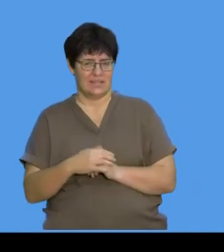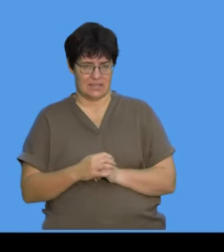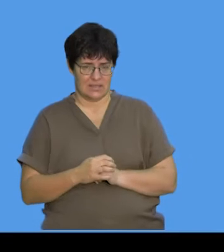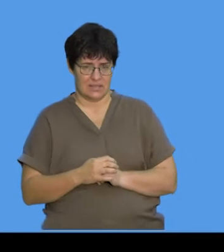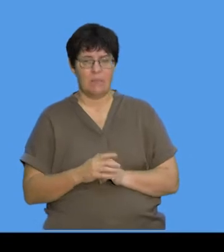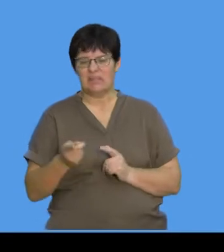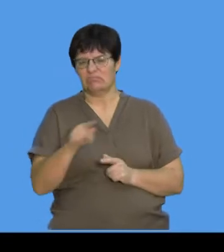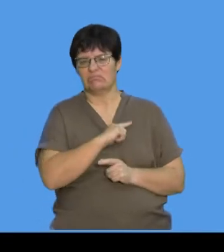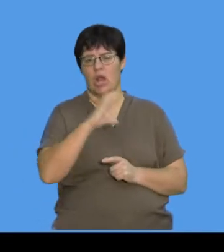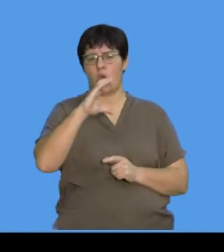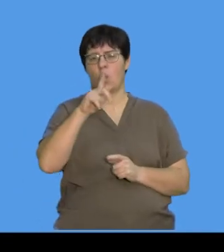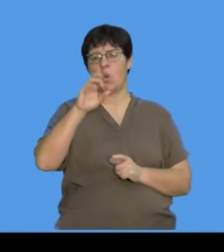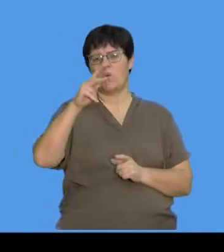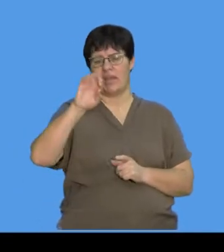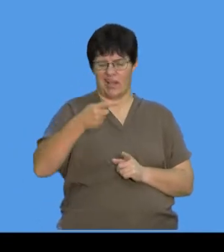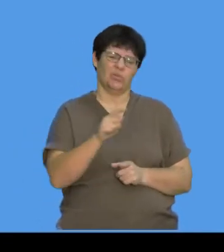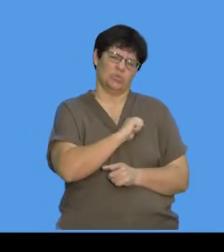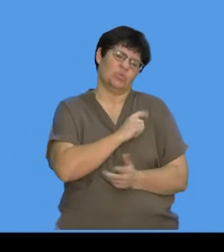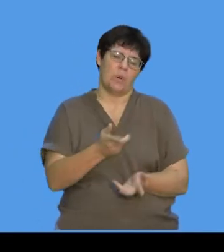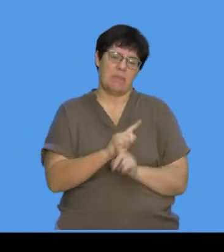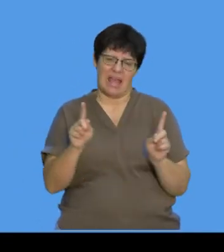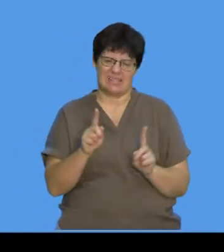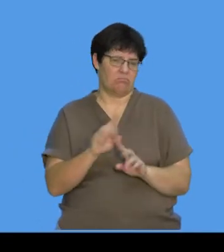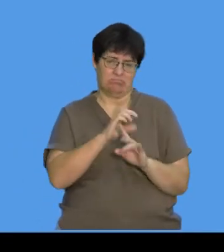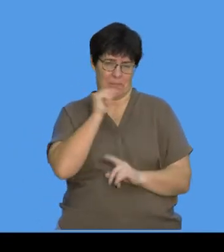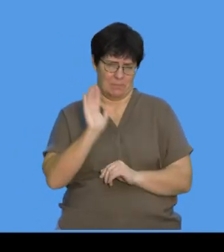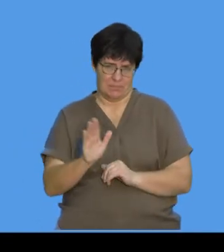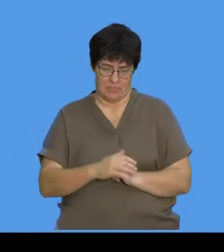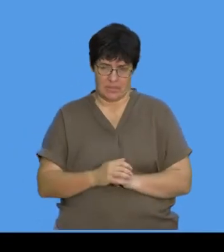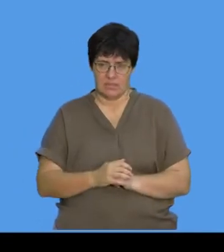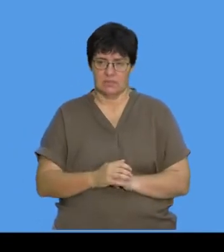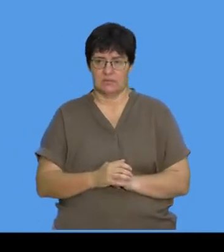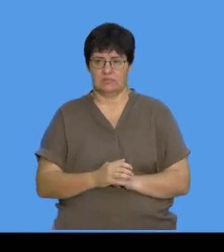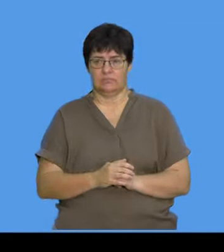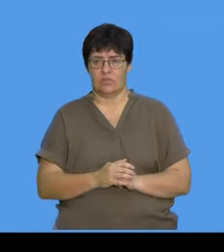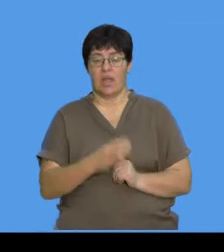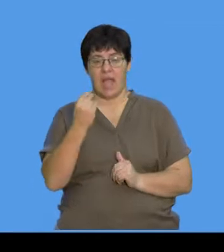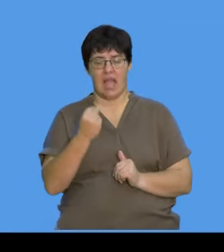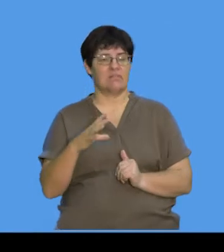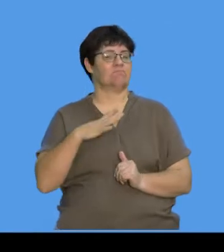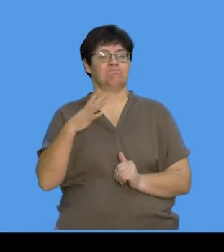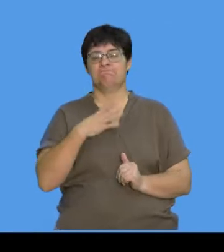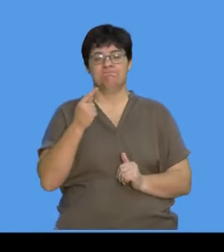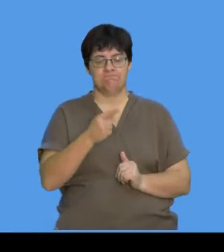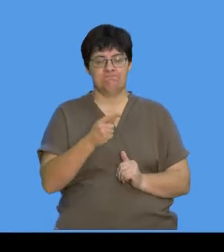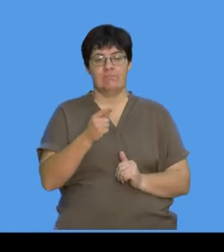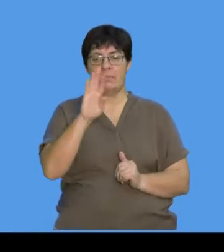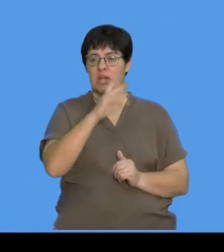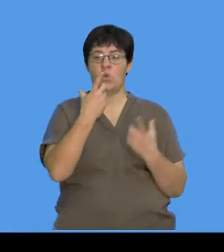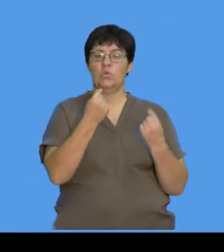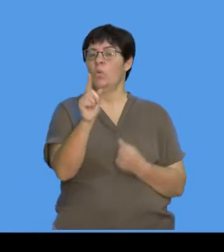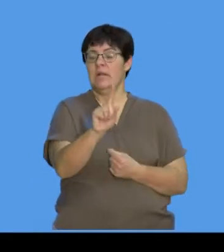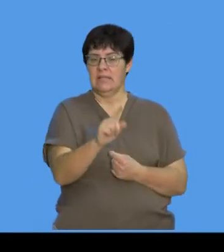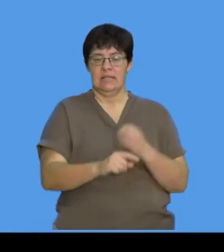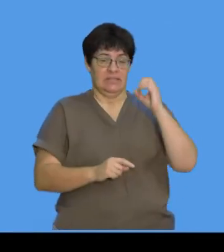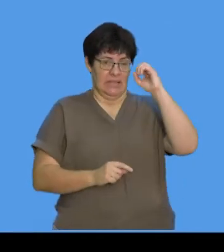although that is actually what it is. Okay, so very simply, if you'll have a look here, all that a bacteria